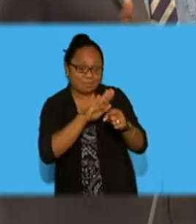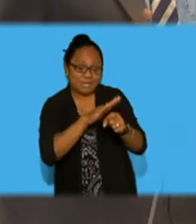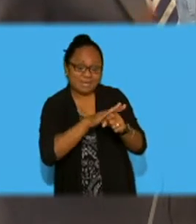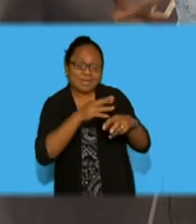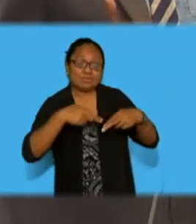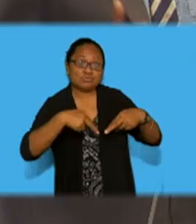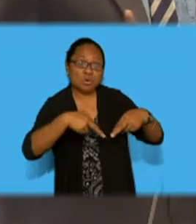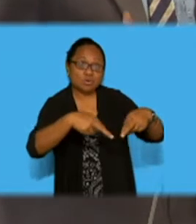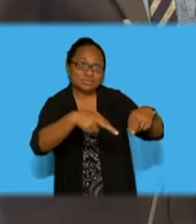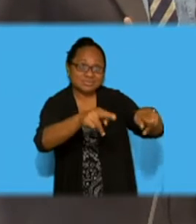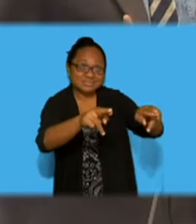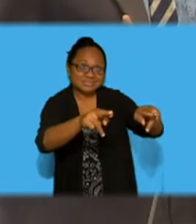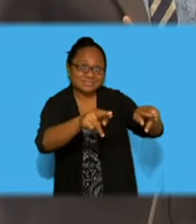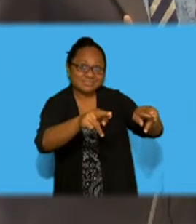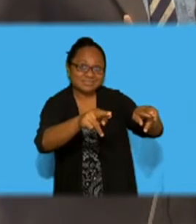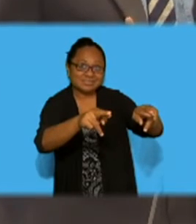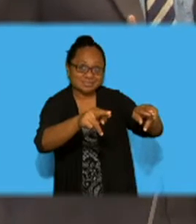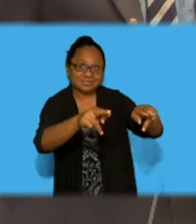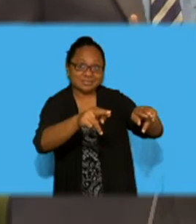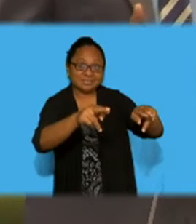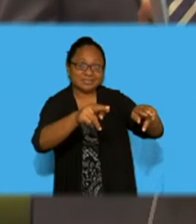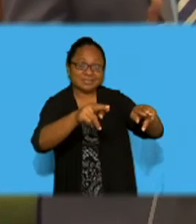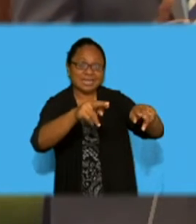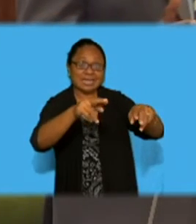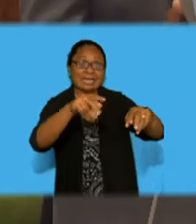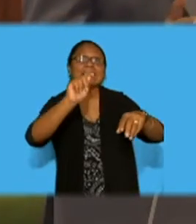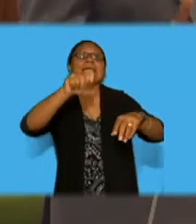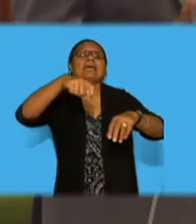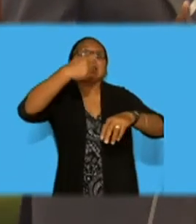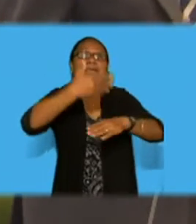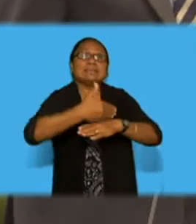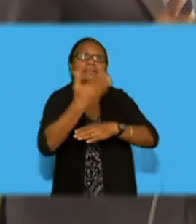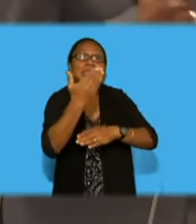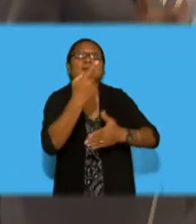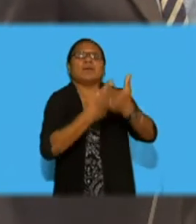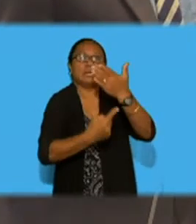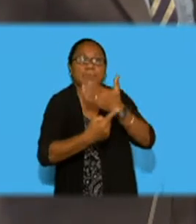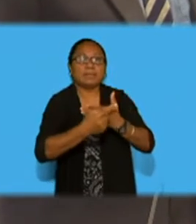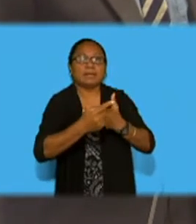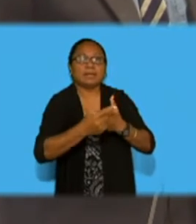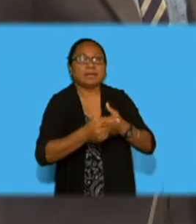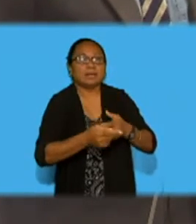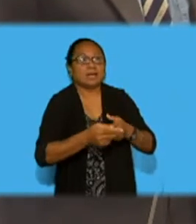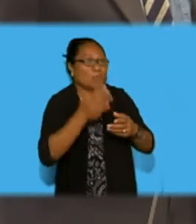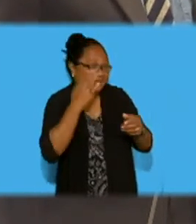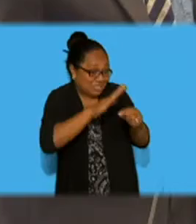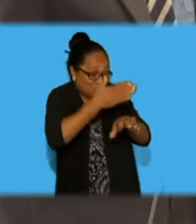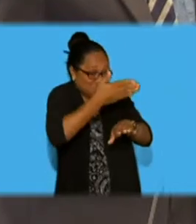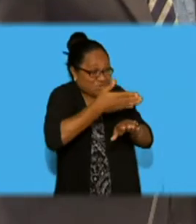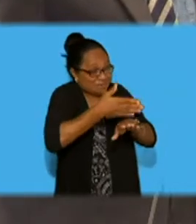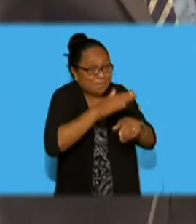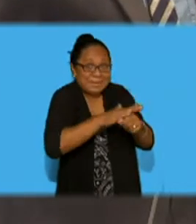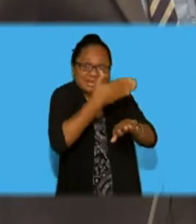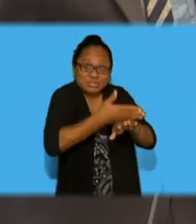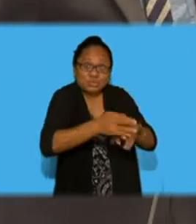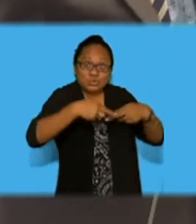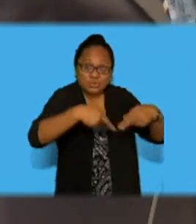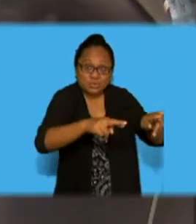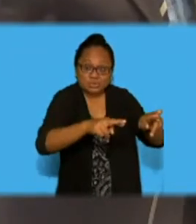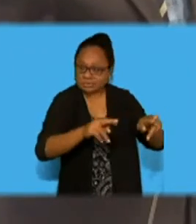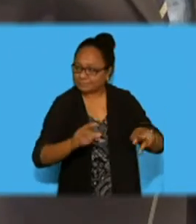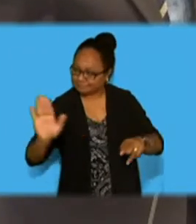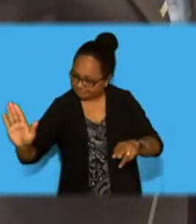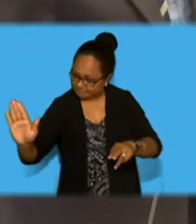And the next day you will see the old PWD or FEA even start digging. Can you listen?